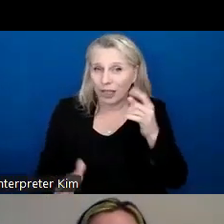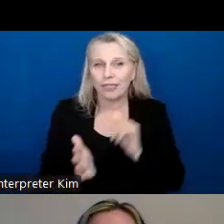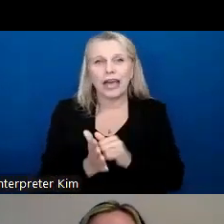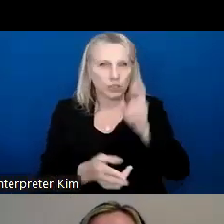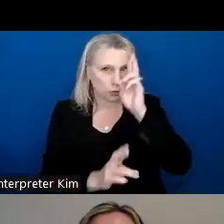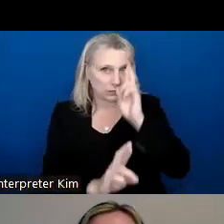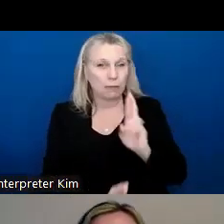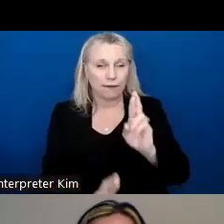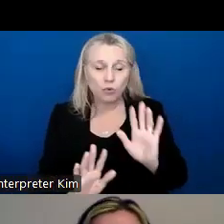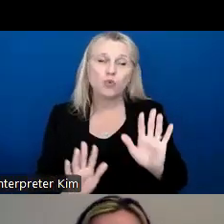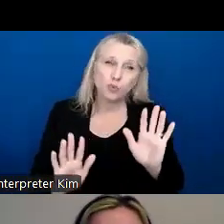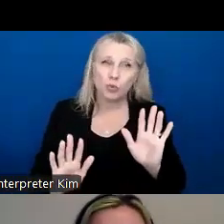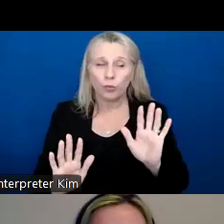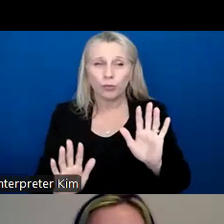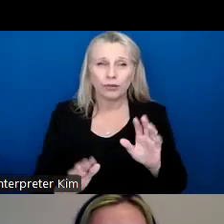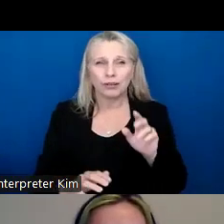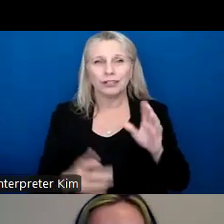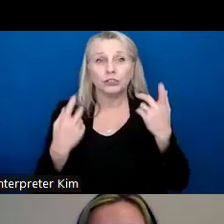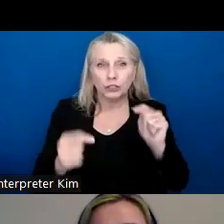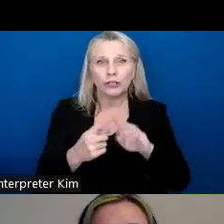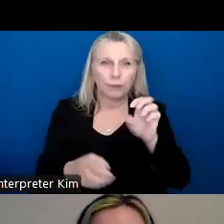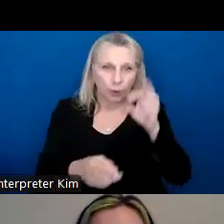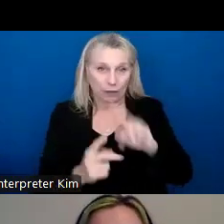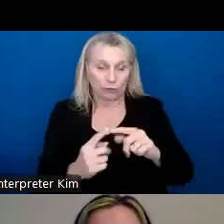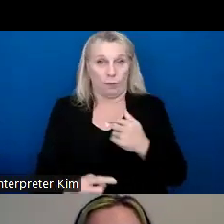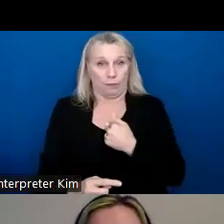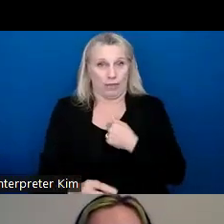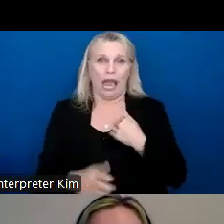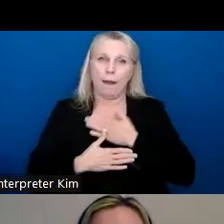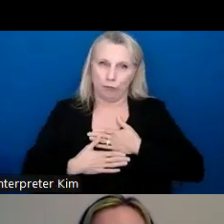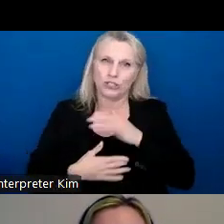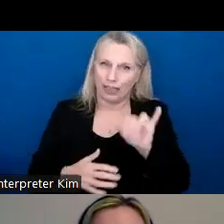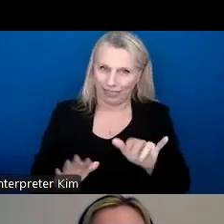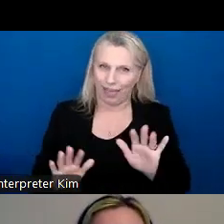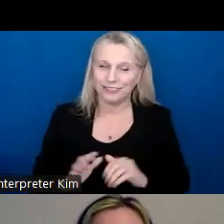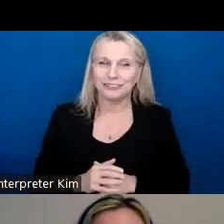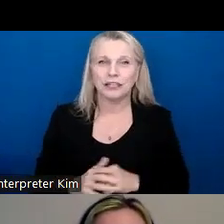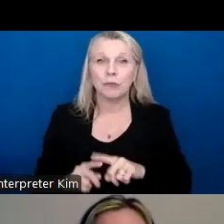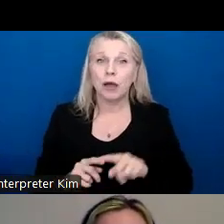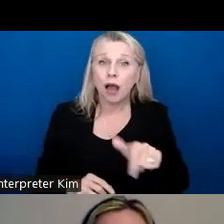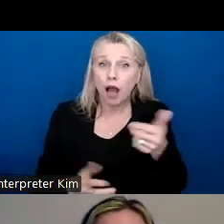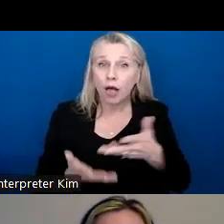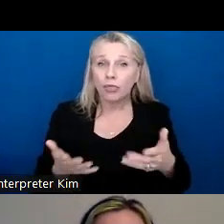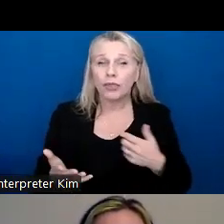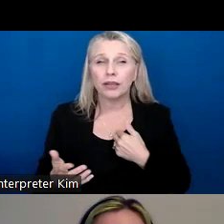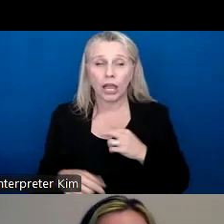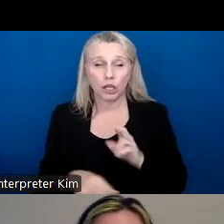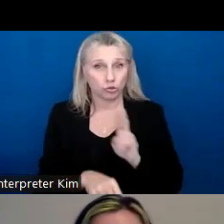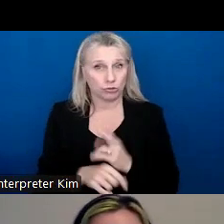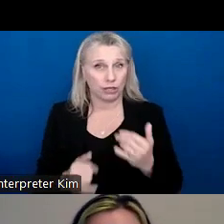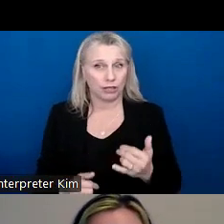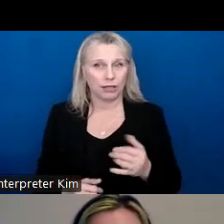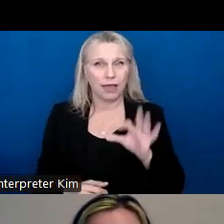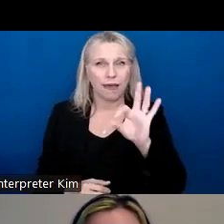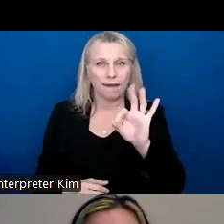respectful and they're being trying to be respectful to me. So I appreciate that. Um, but another thing that I've started to utilize is little